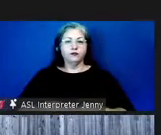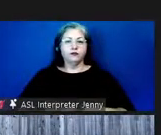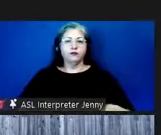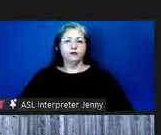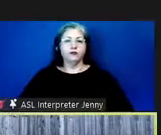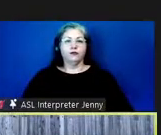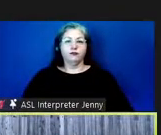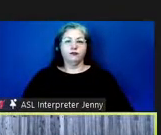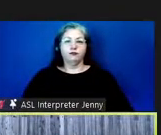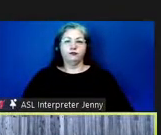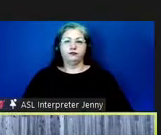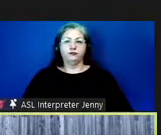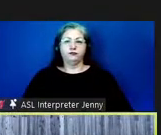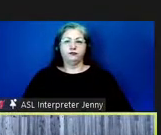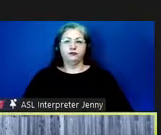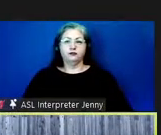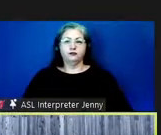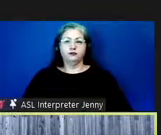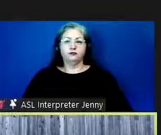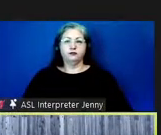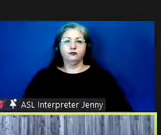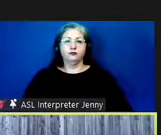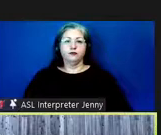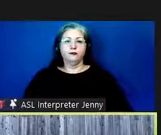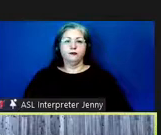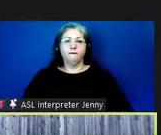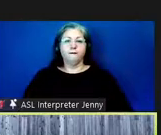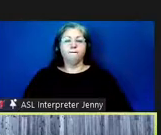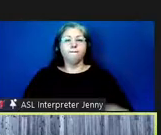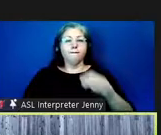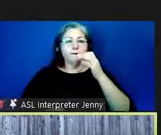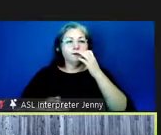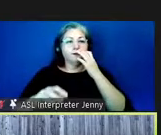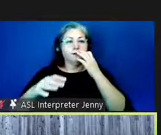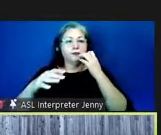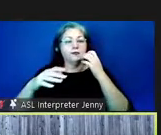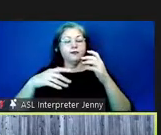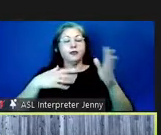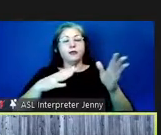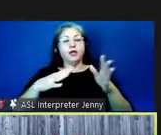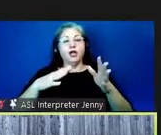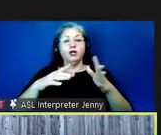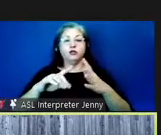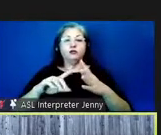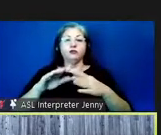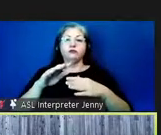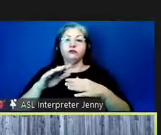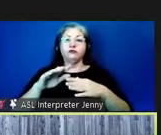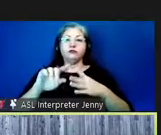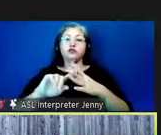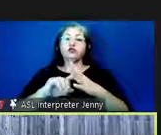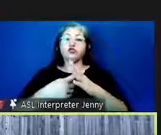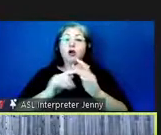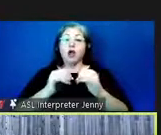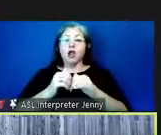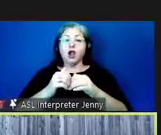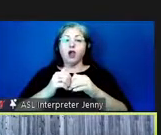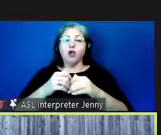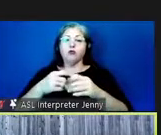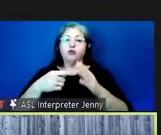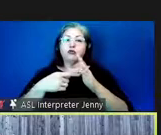so i was going to start out by walking you through the um